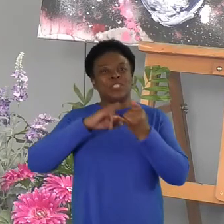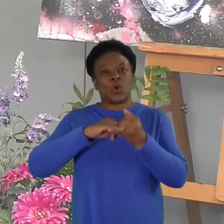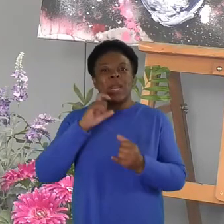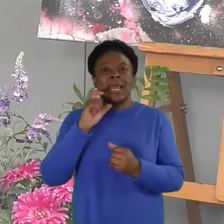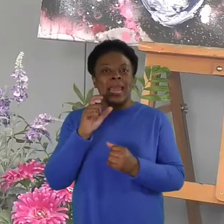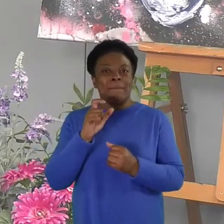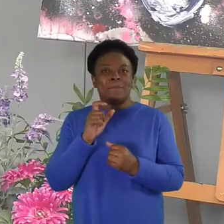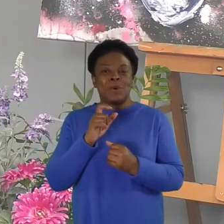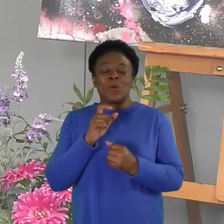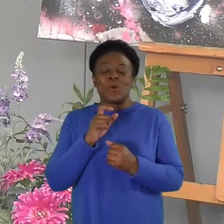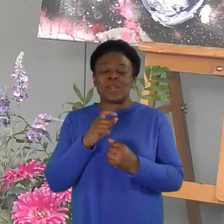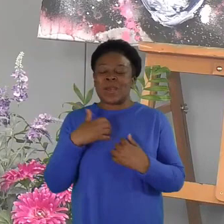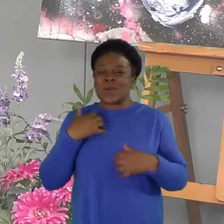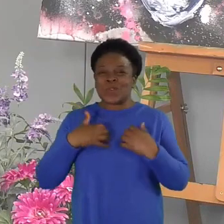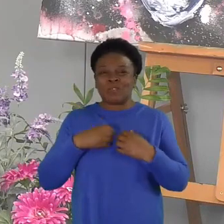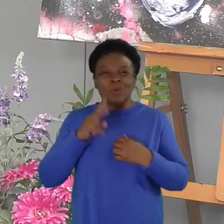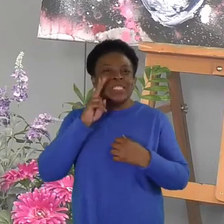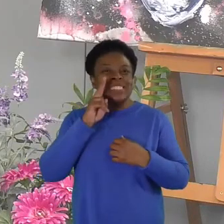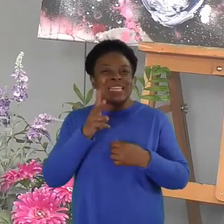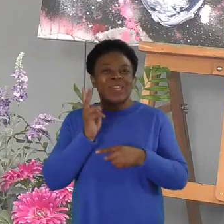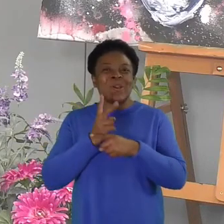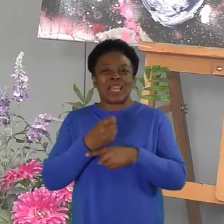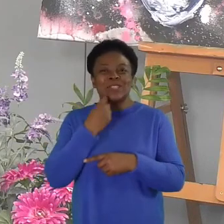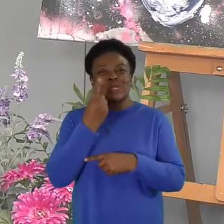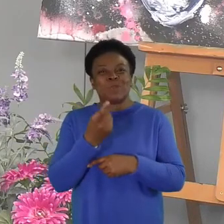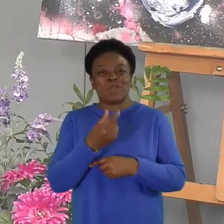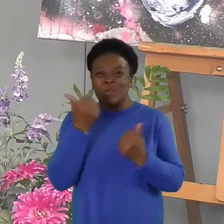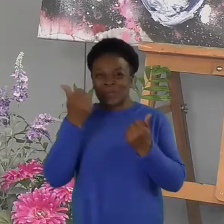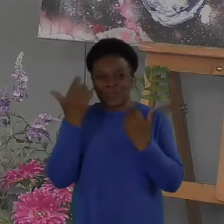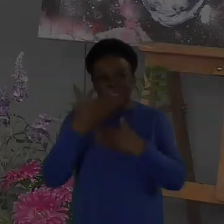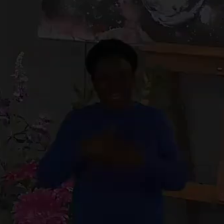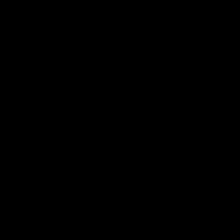at 7 o'clock. Thank you again for joining us tonight. Good night.